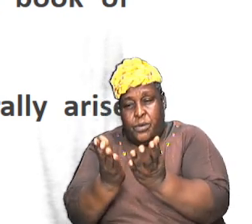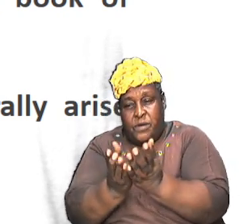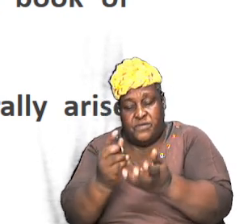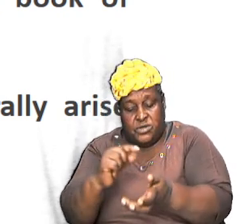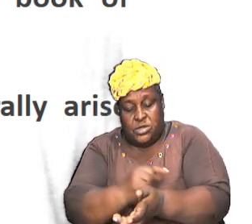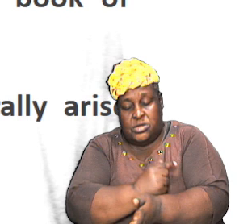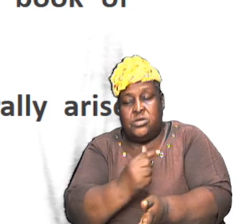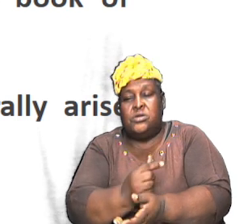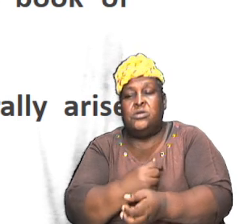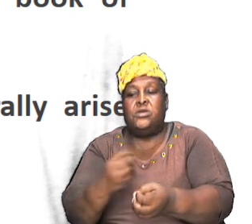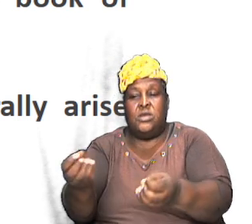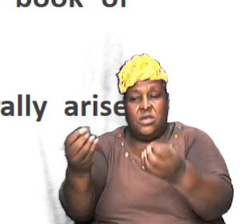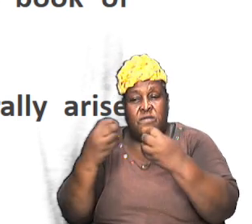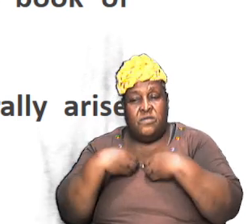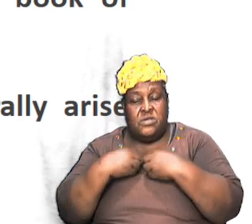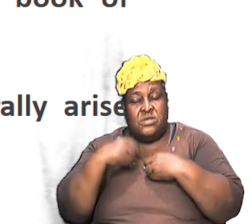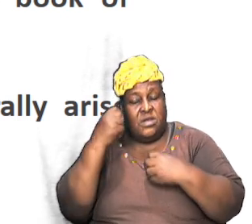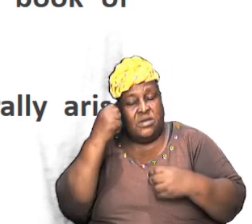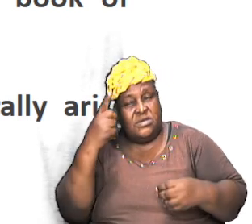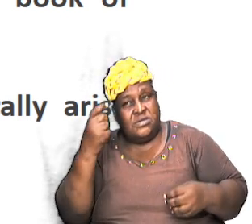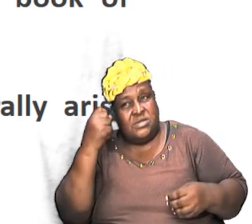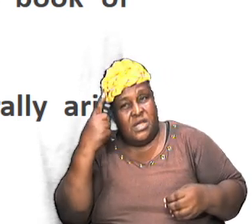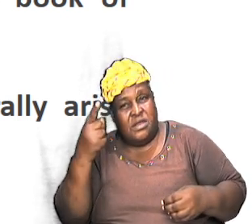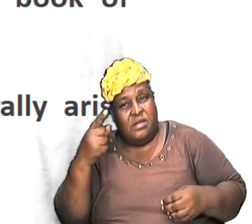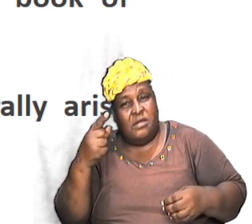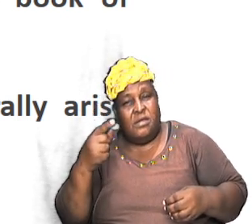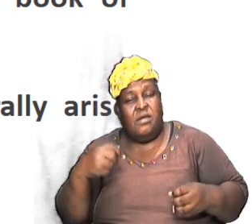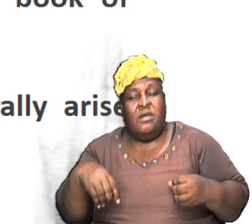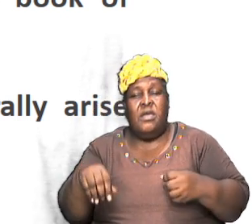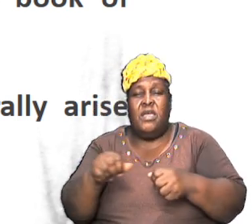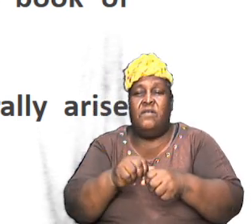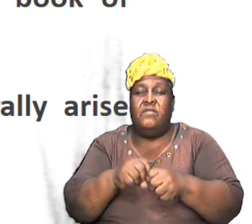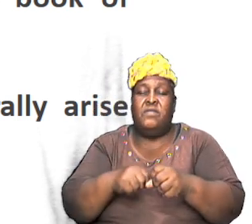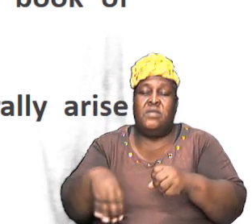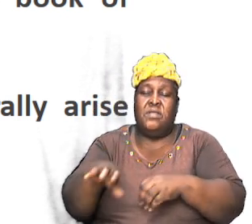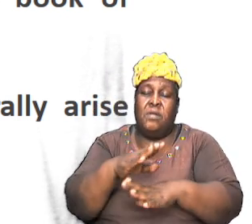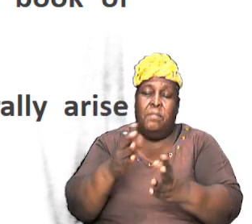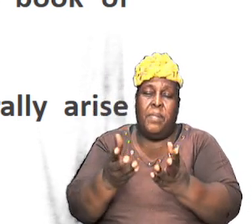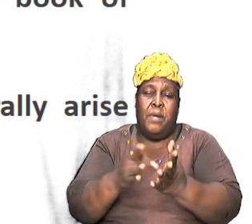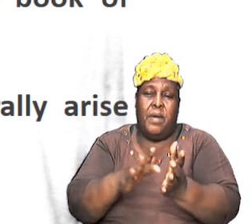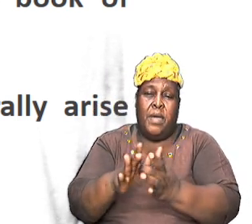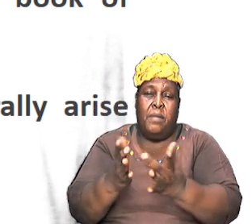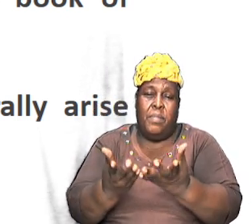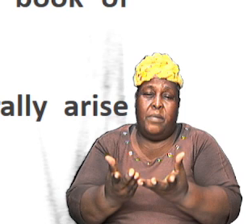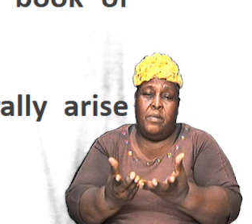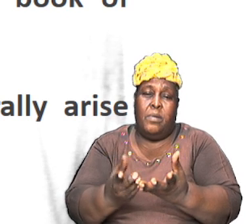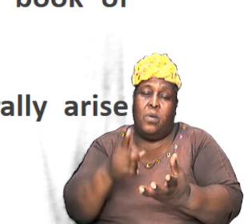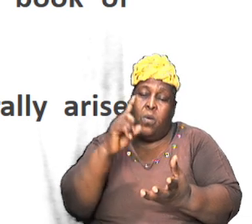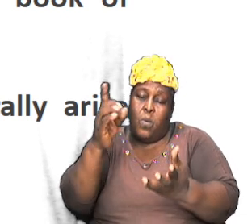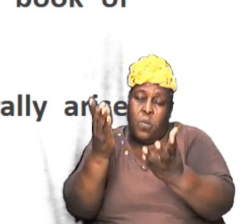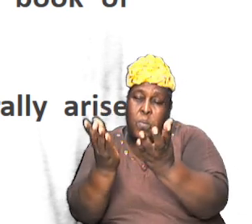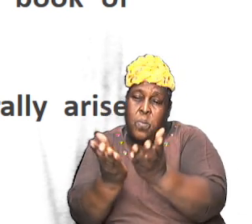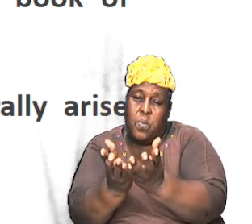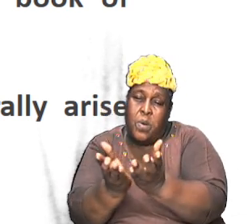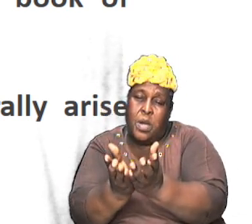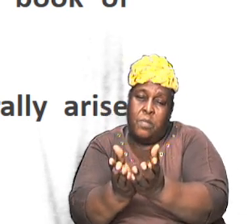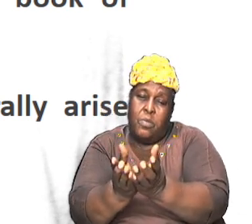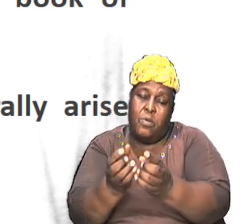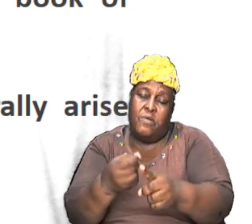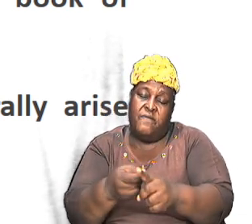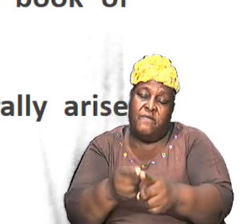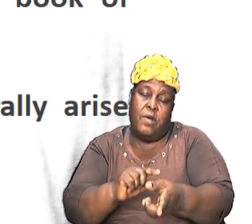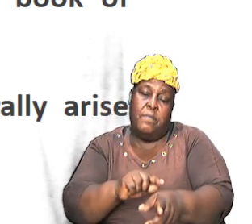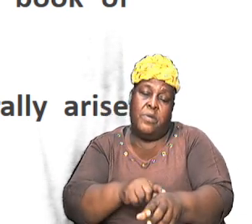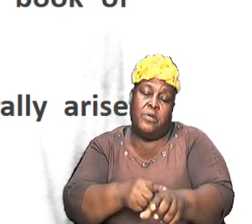an understanding that the overall Bible is one book from beginning